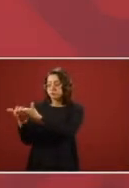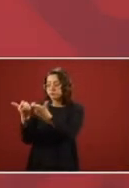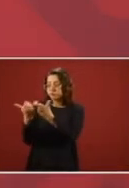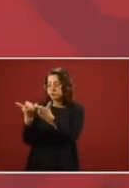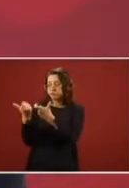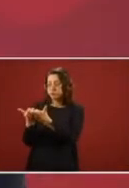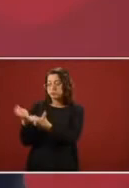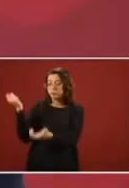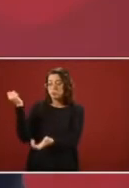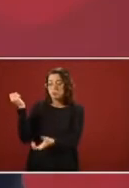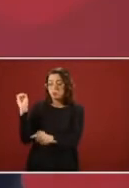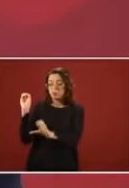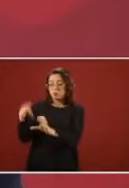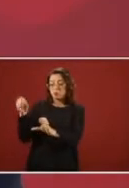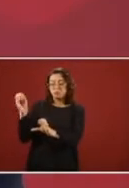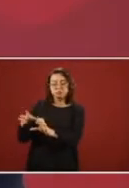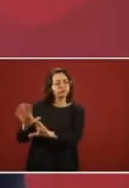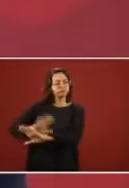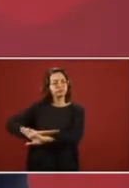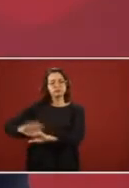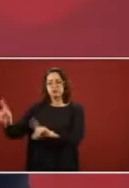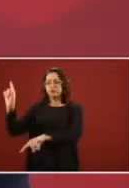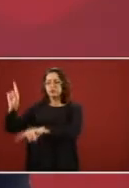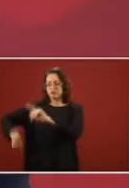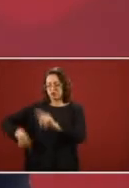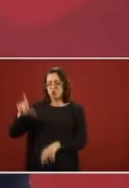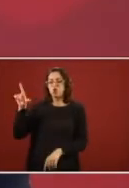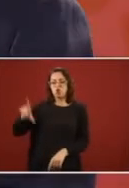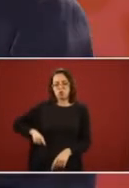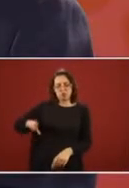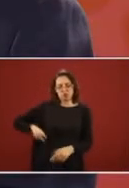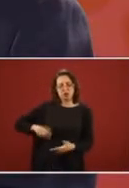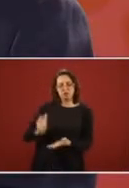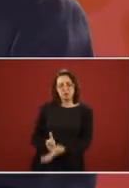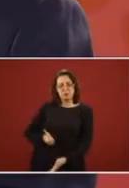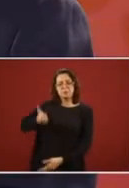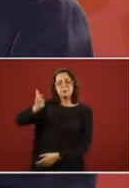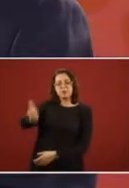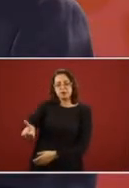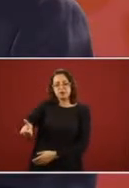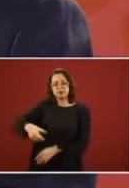or quotas of cooperation is what they call them, he said.